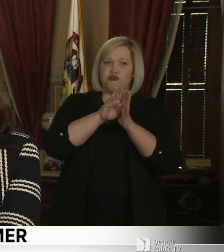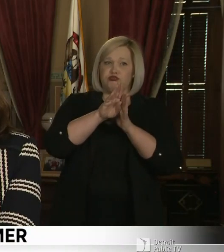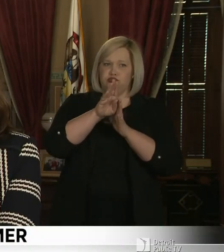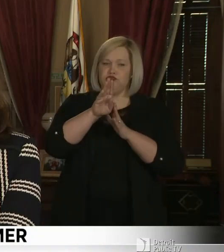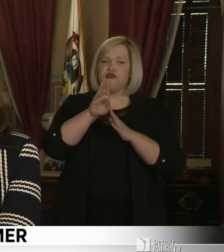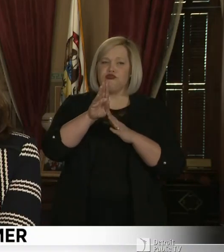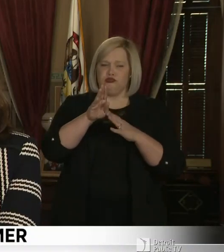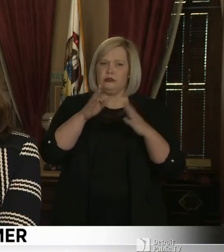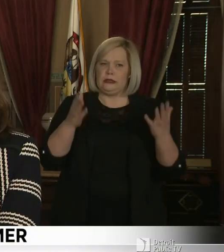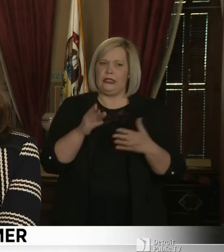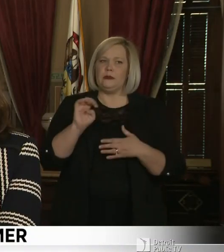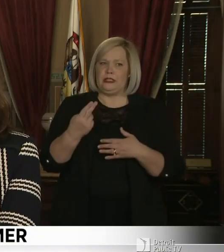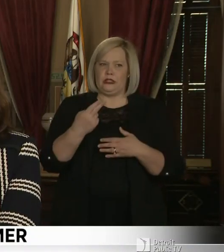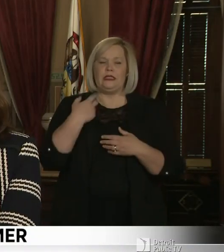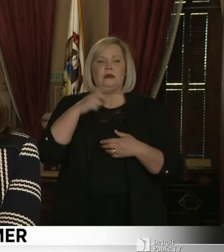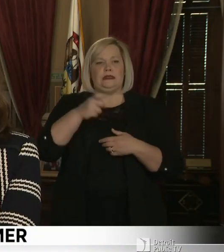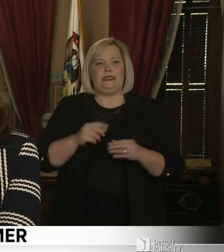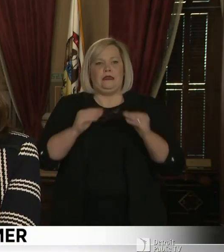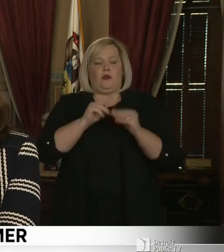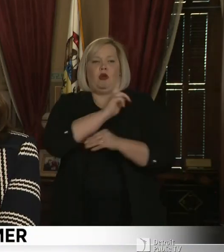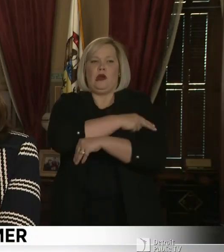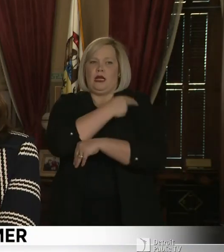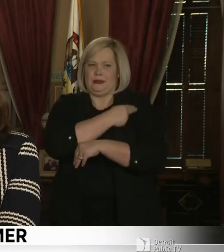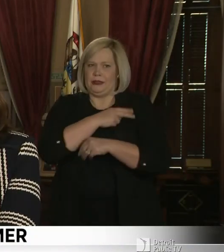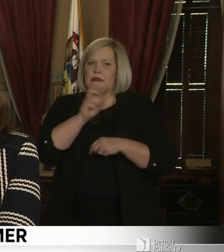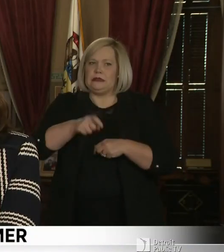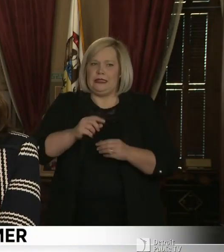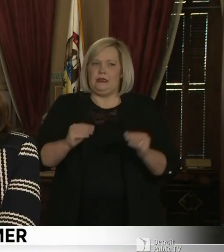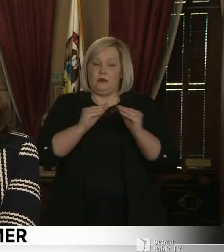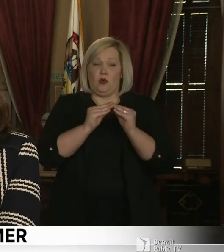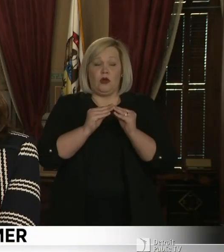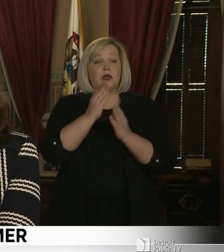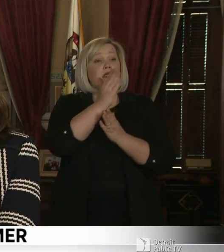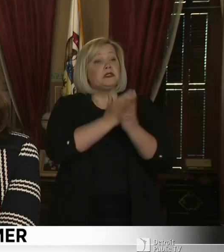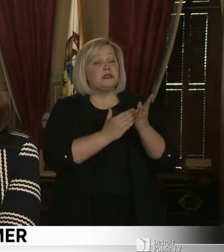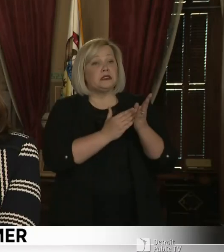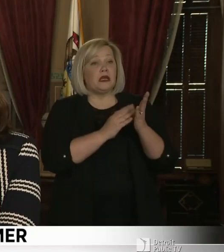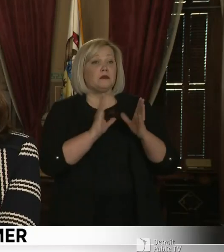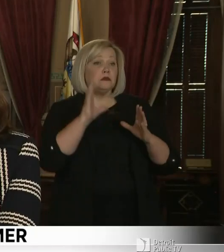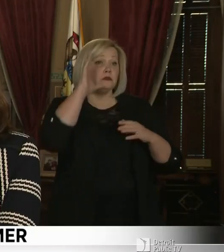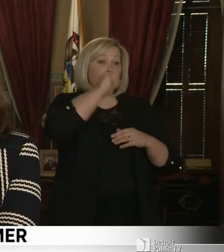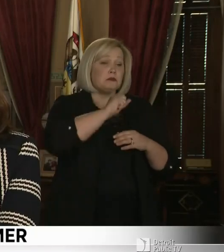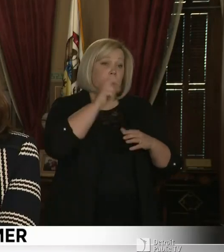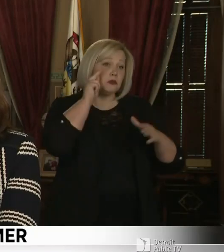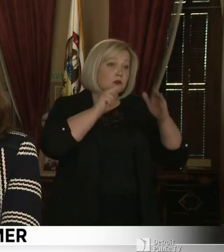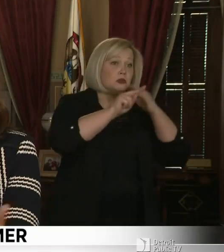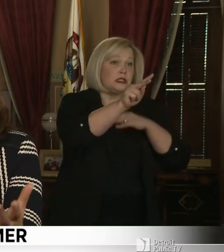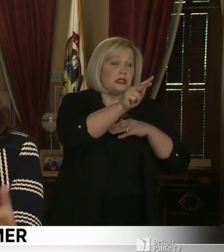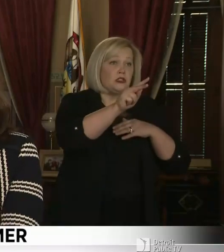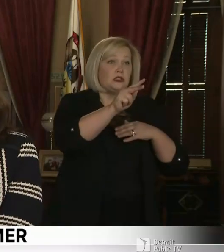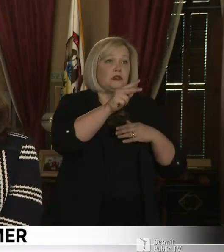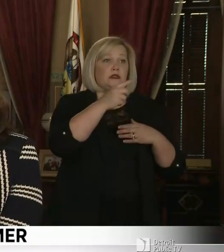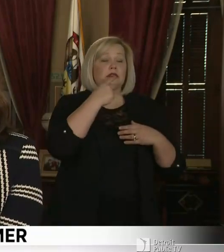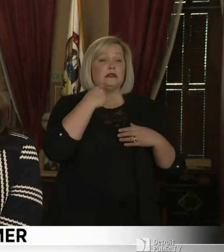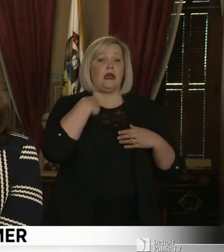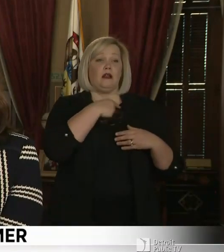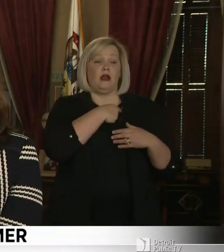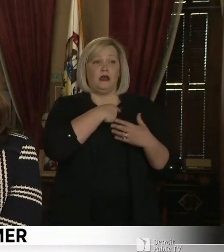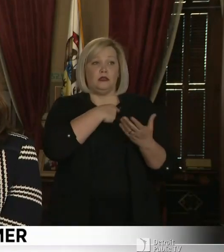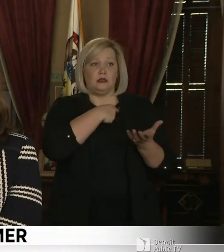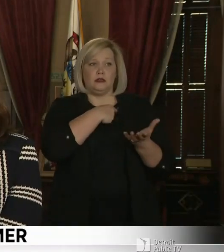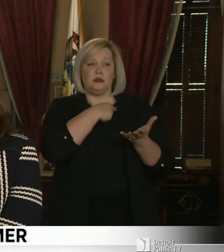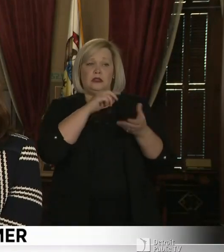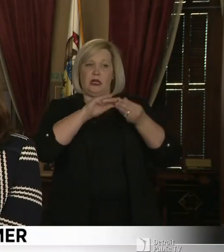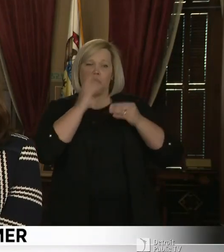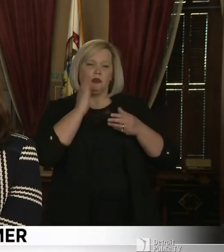hospitalization. Uh, we have seen some models that, um, you know, that tell us this. And so